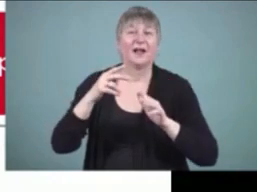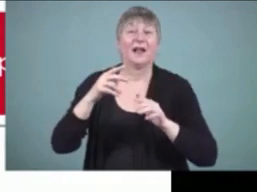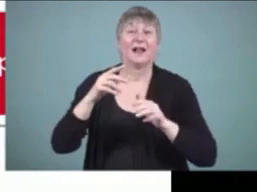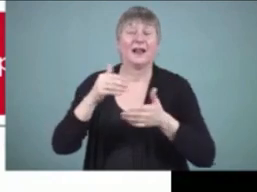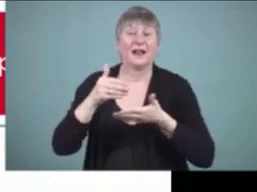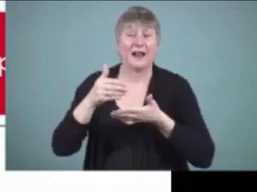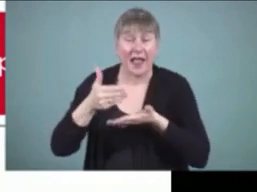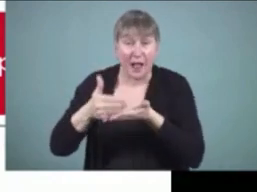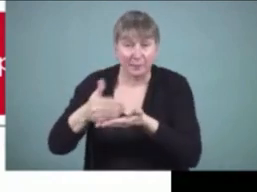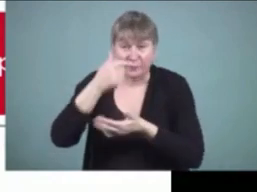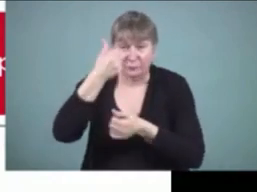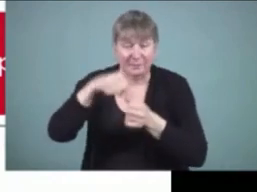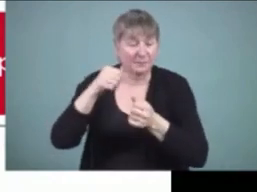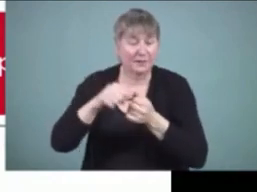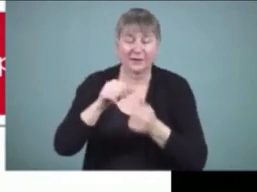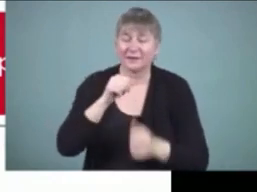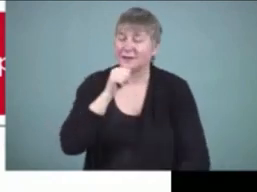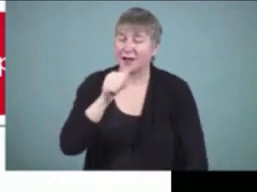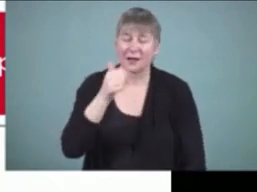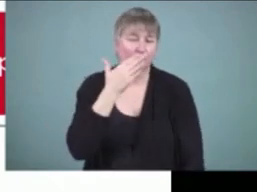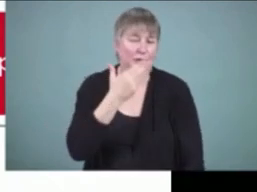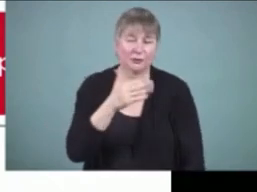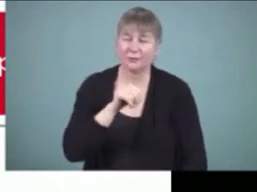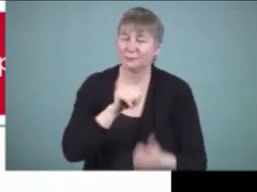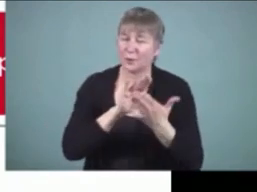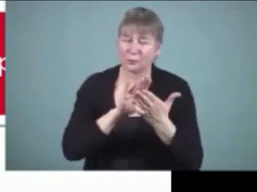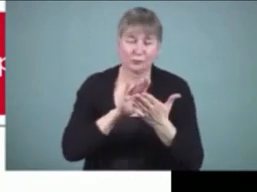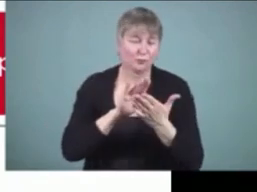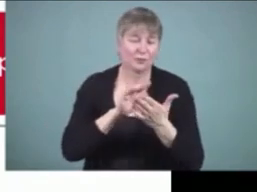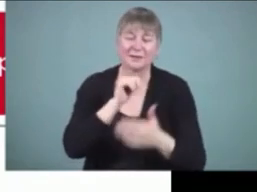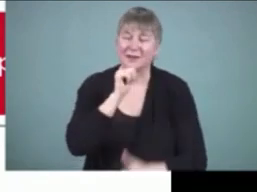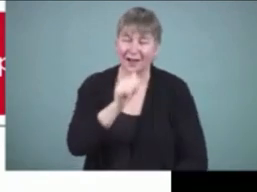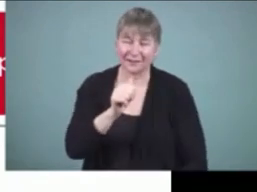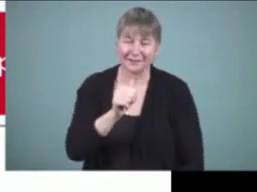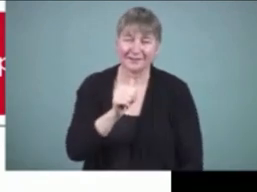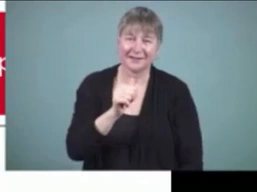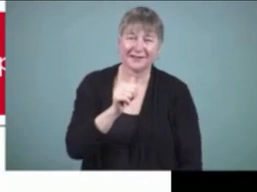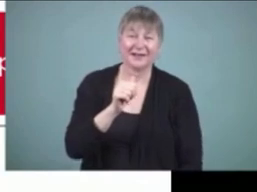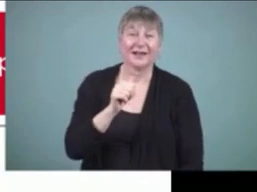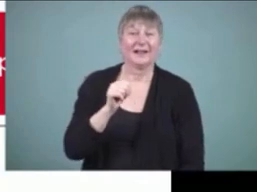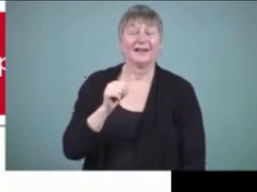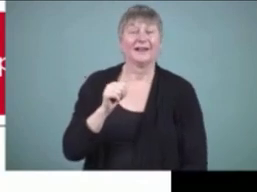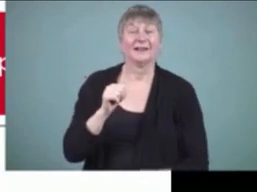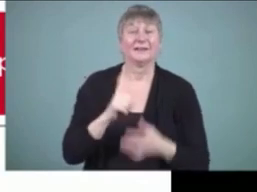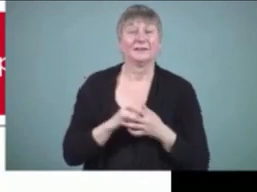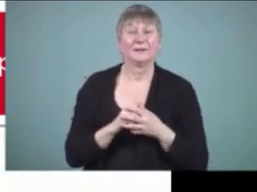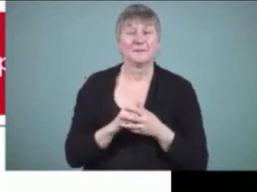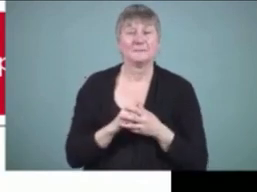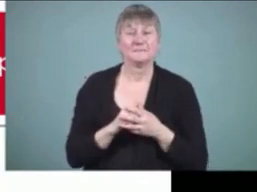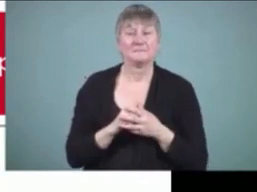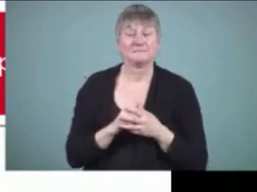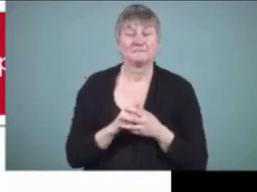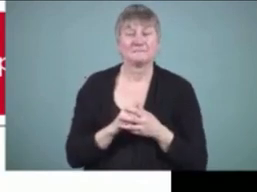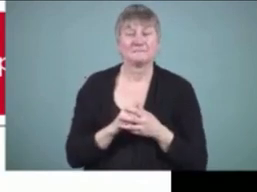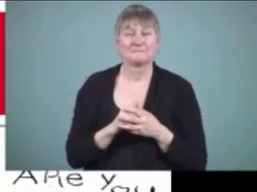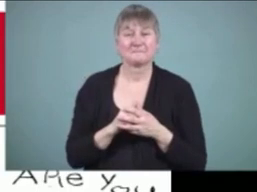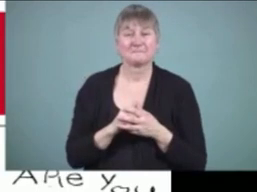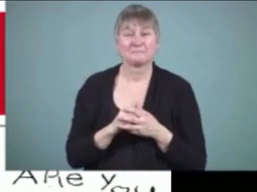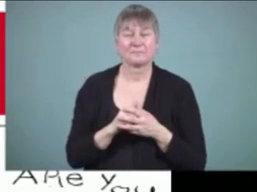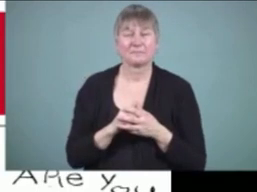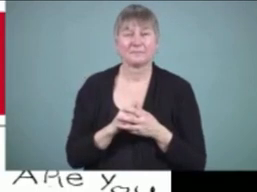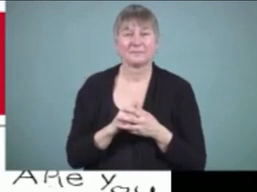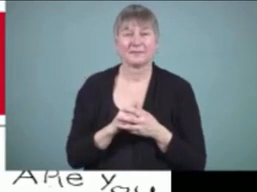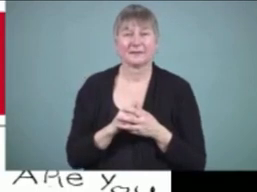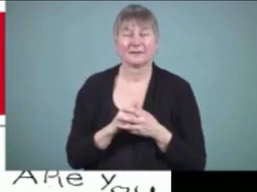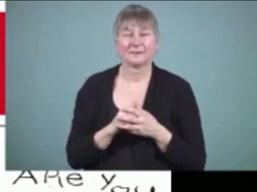not the way to go so the approach that i would suggest um as we can see in the next slide is